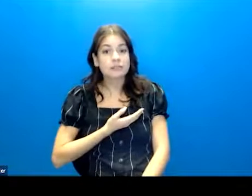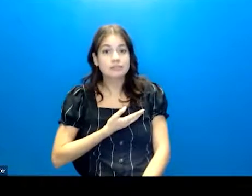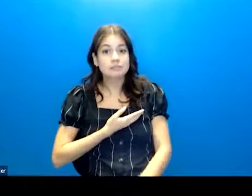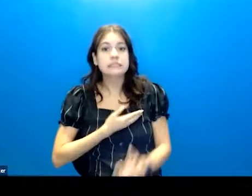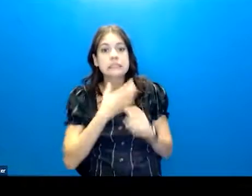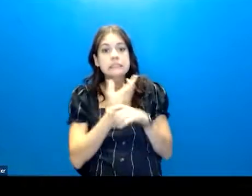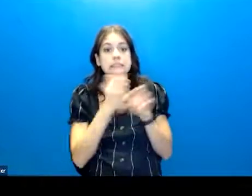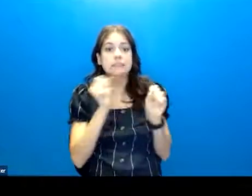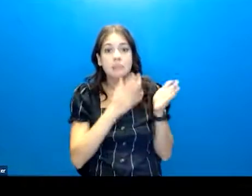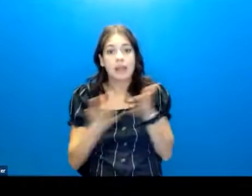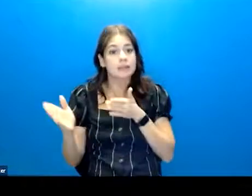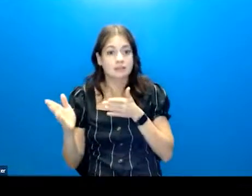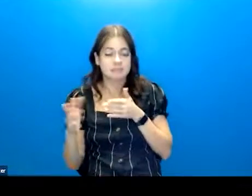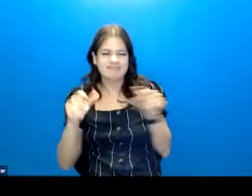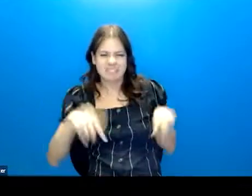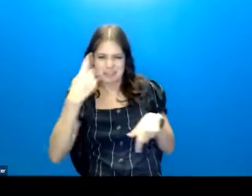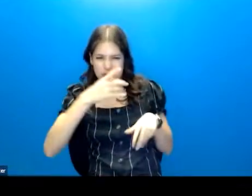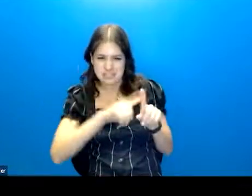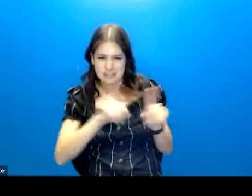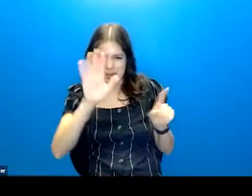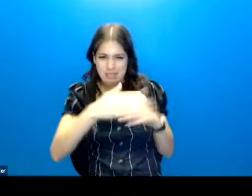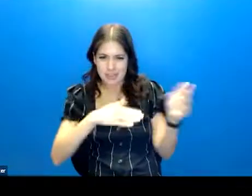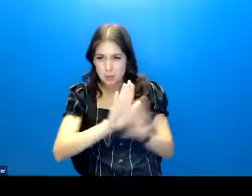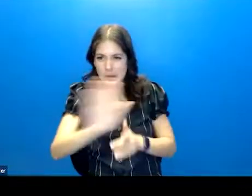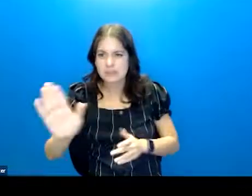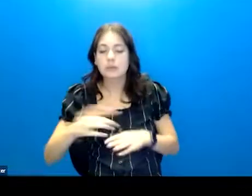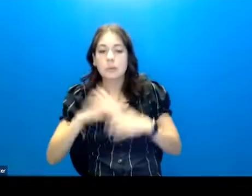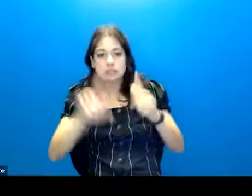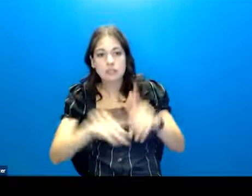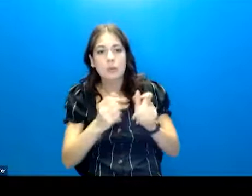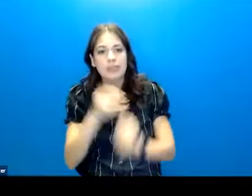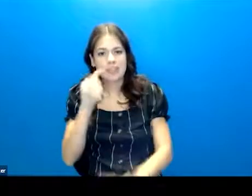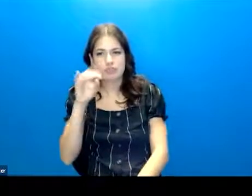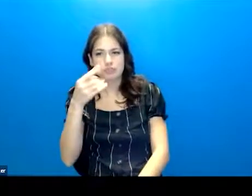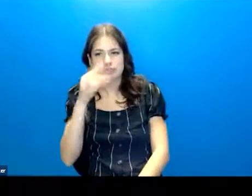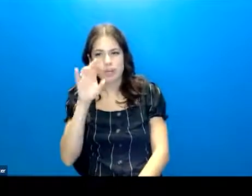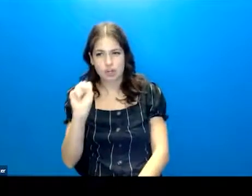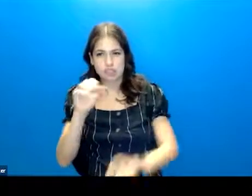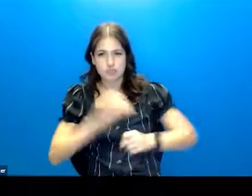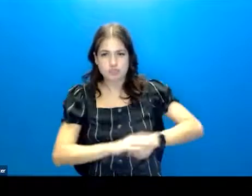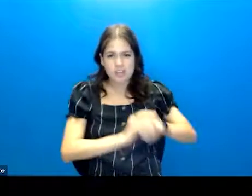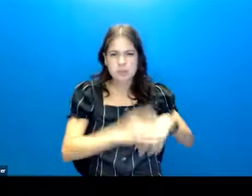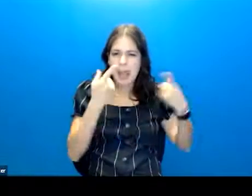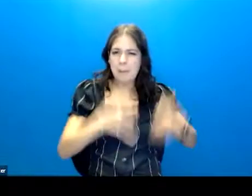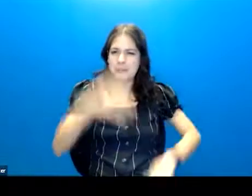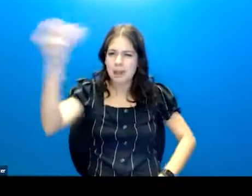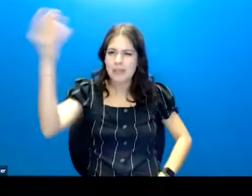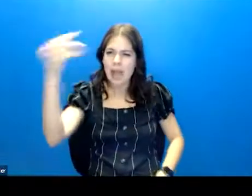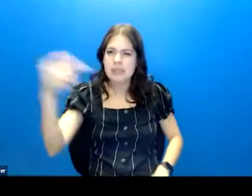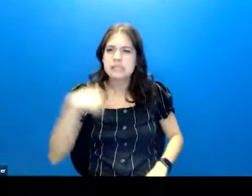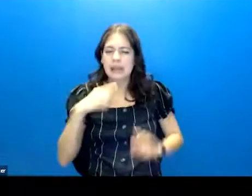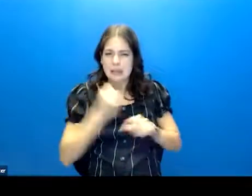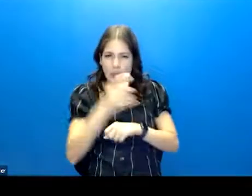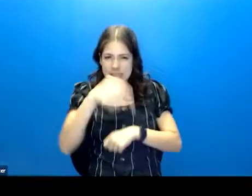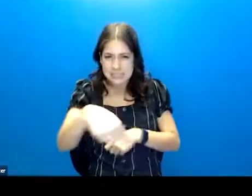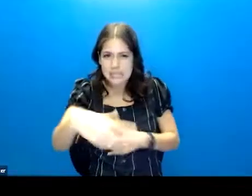than your version. We start, again, with triggers and stressors. What happens on the outside that makes you think about this